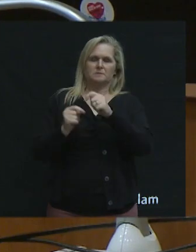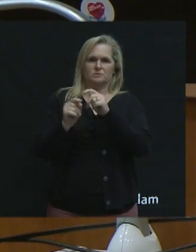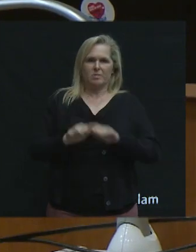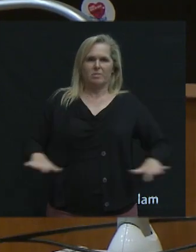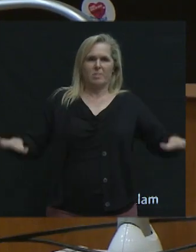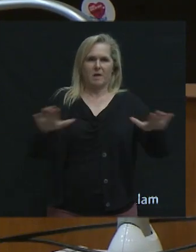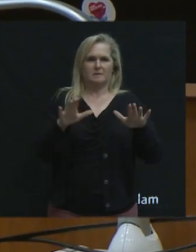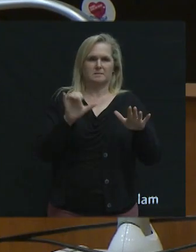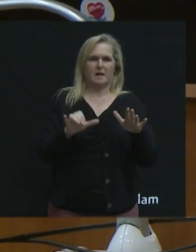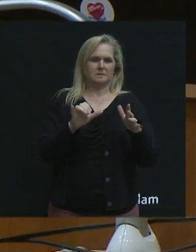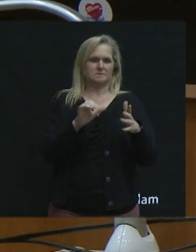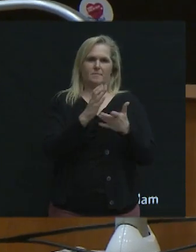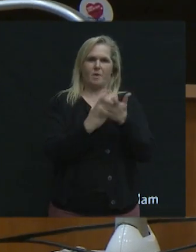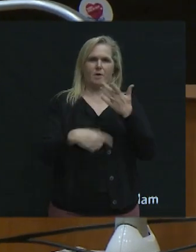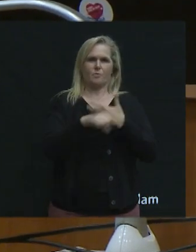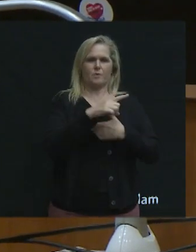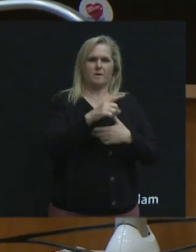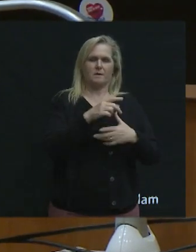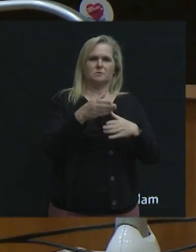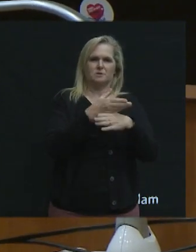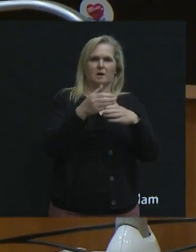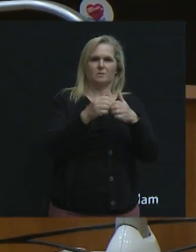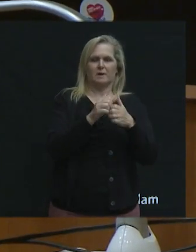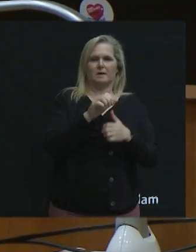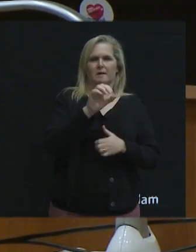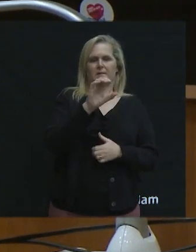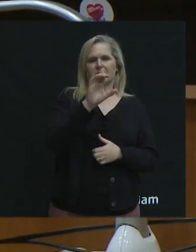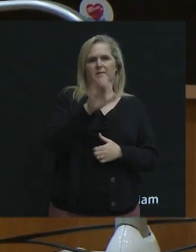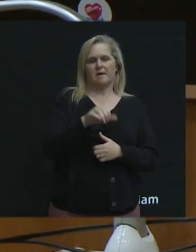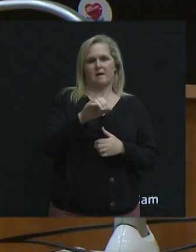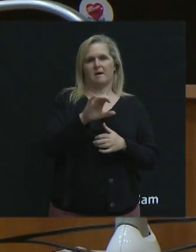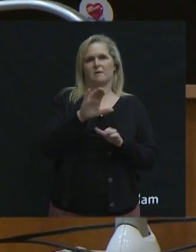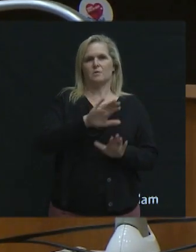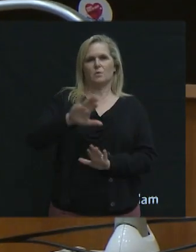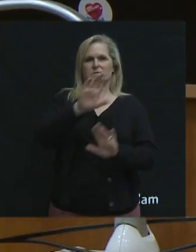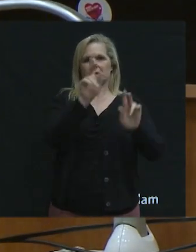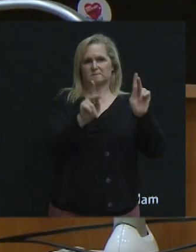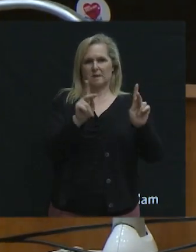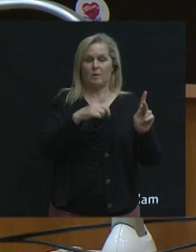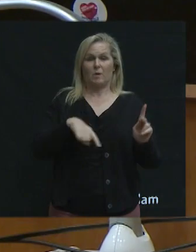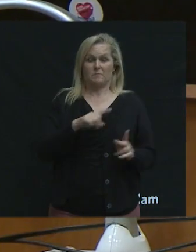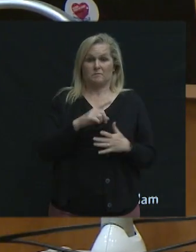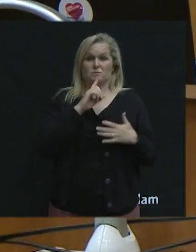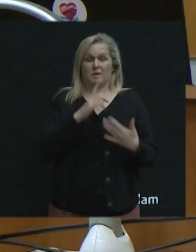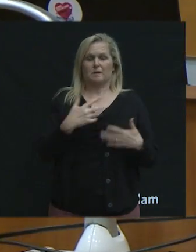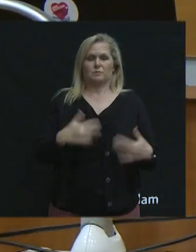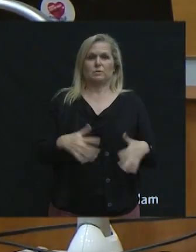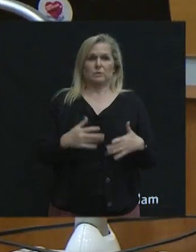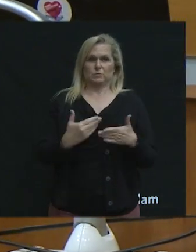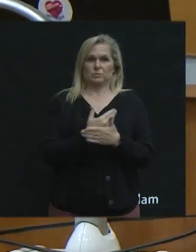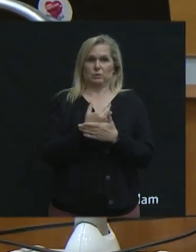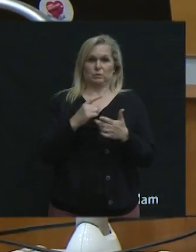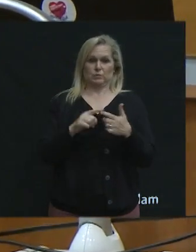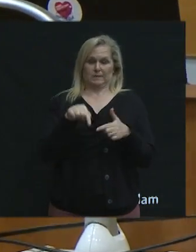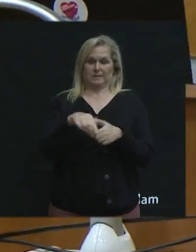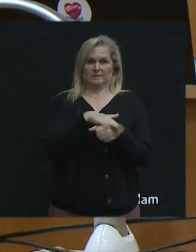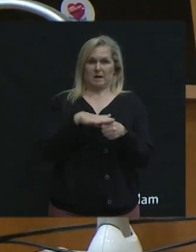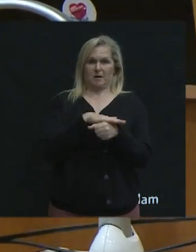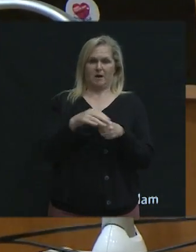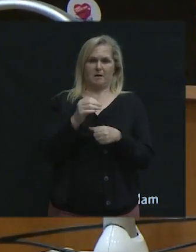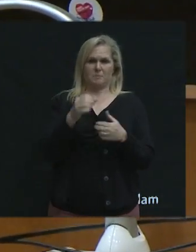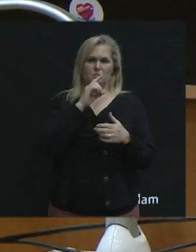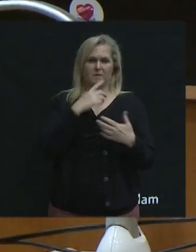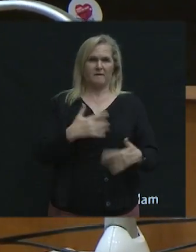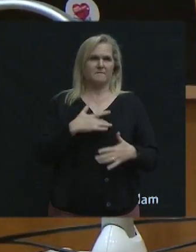historically shared with the Katsi and other Coast Salish people and I'm really relatively new to Coquitlam and really